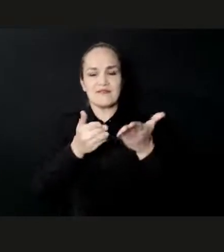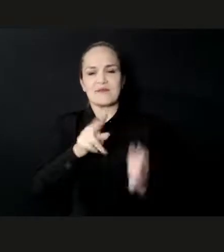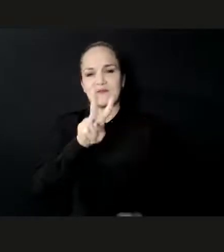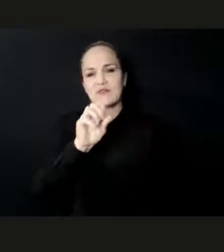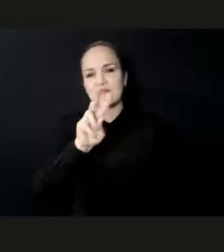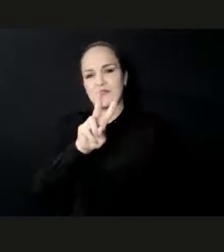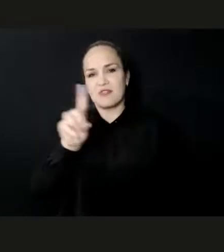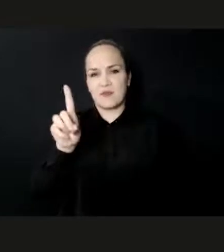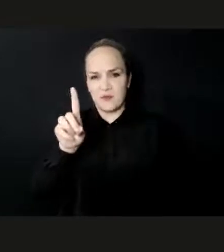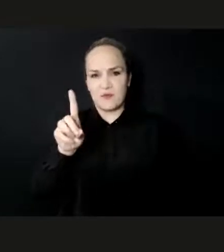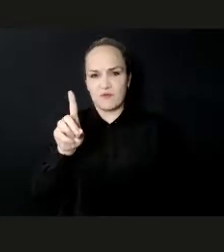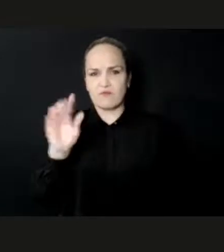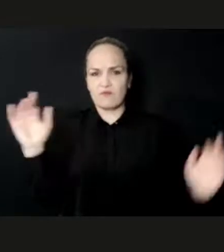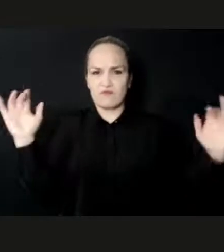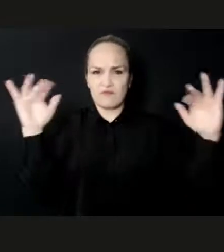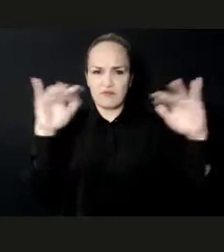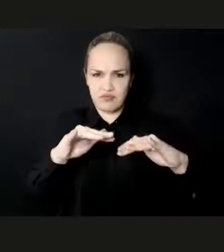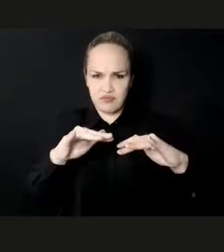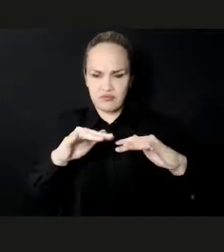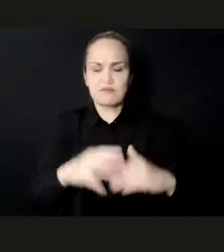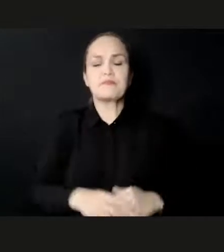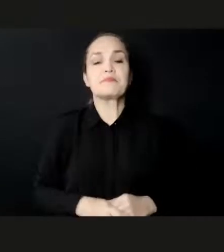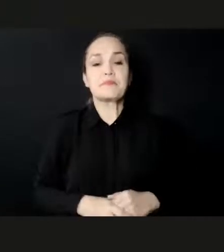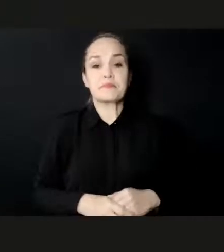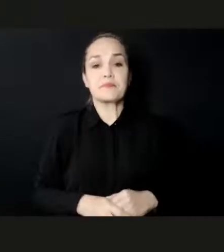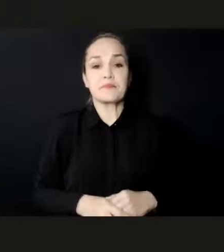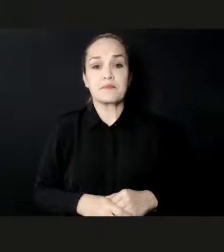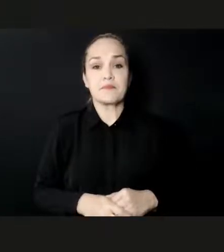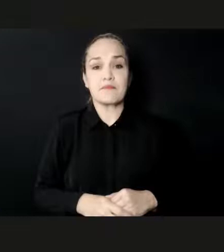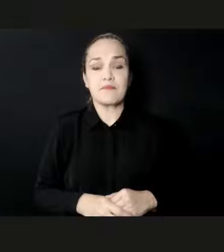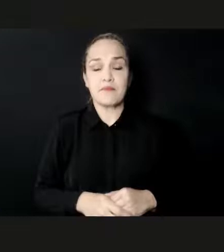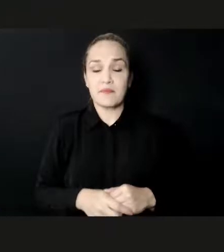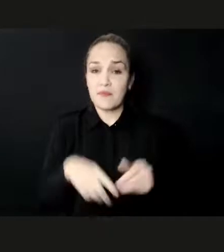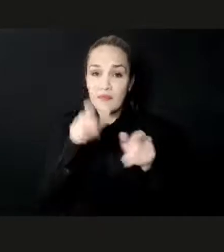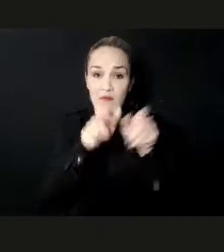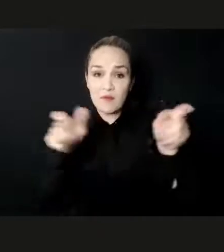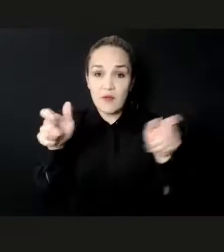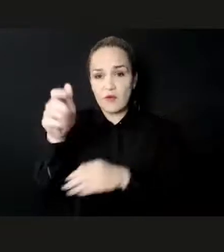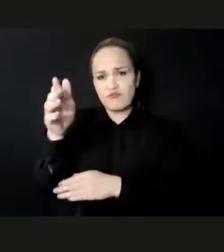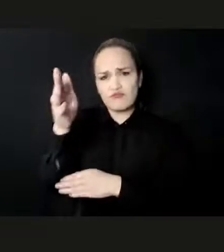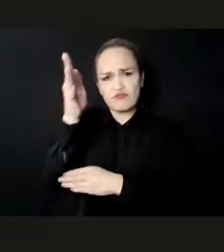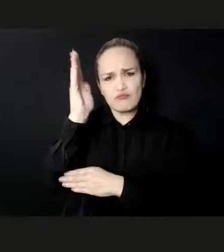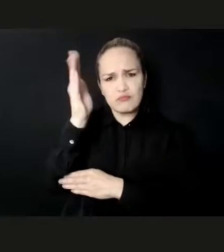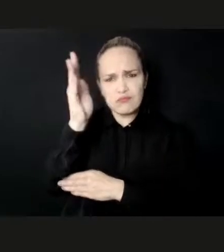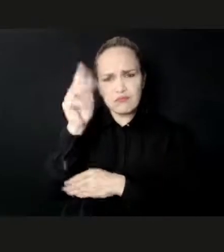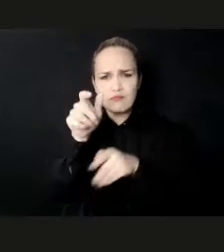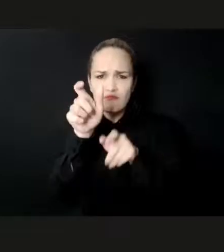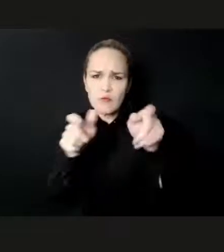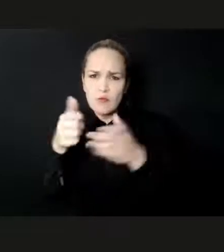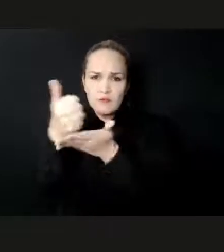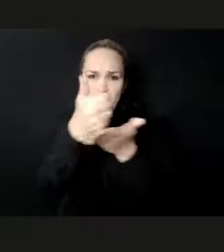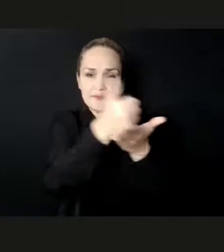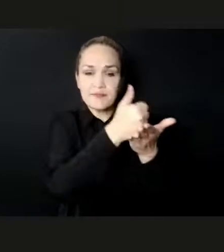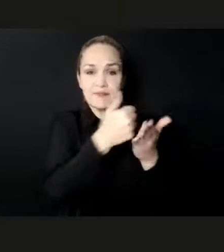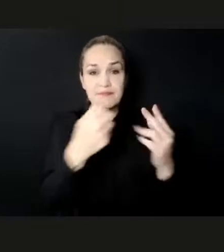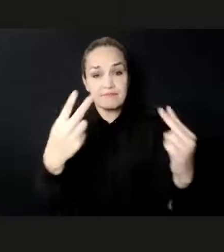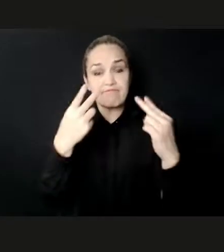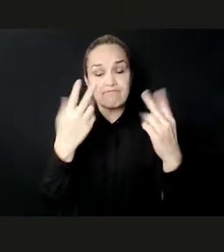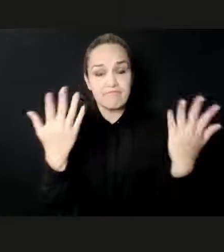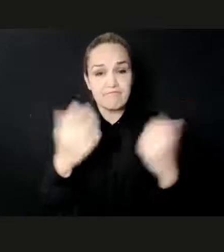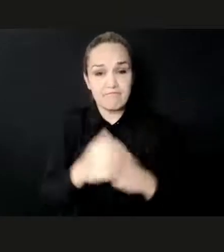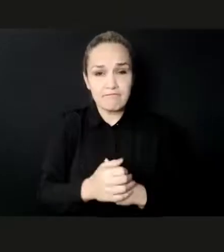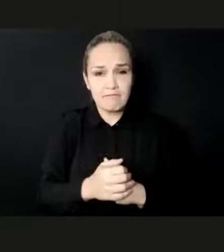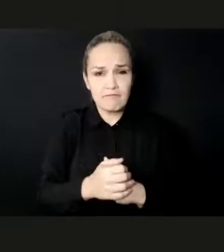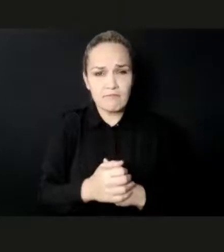Distinguished panellists and participants, the fast-paced technological and social changes